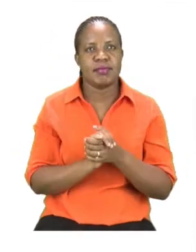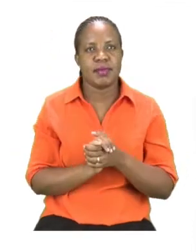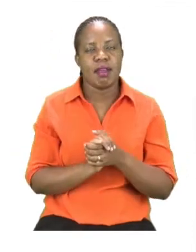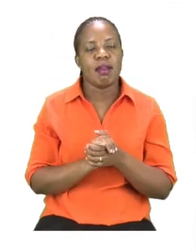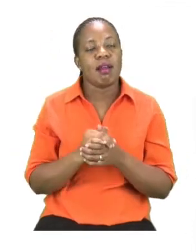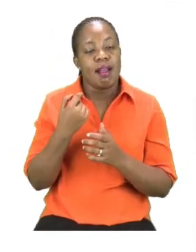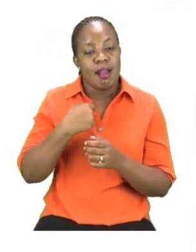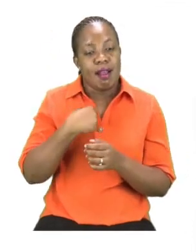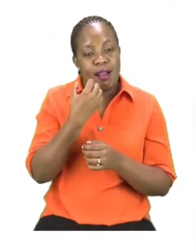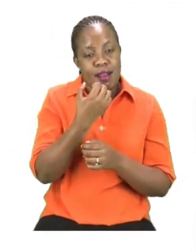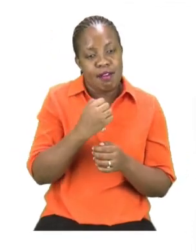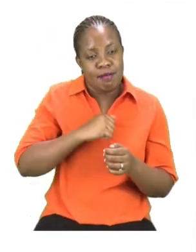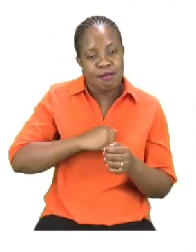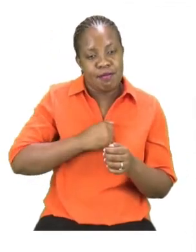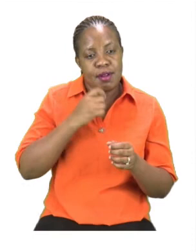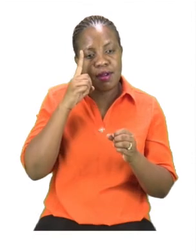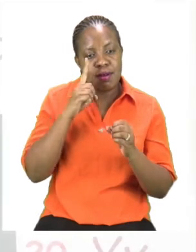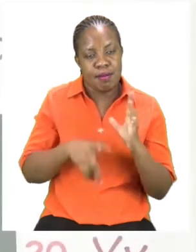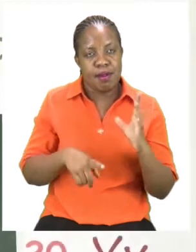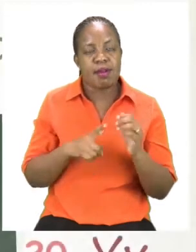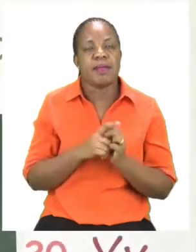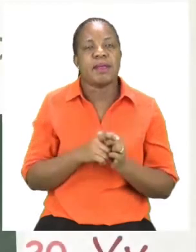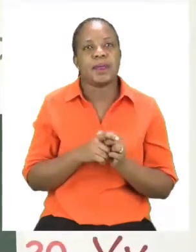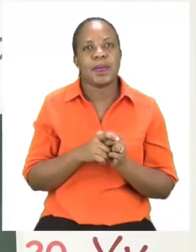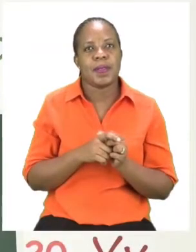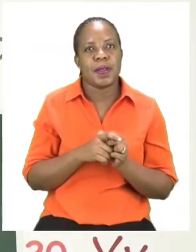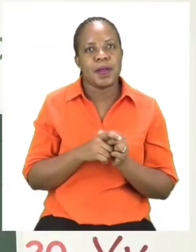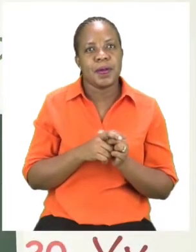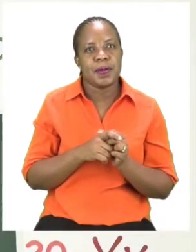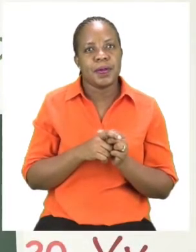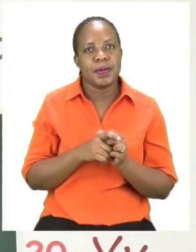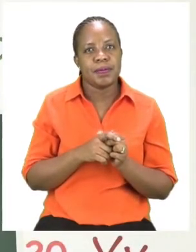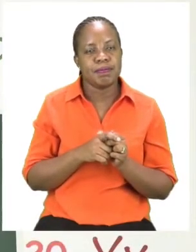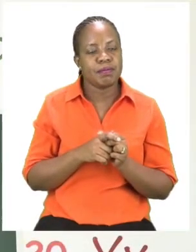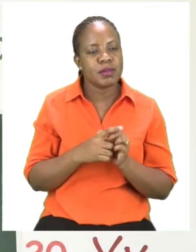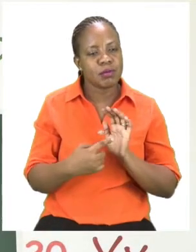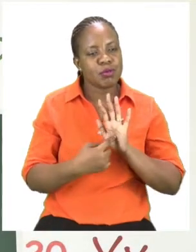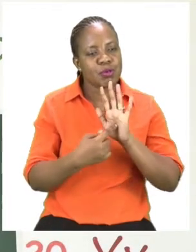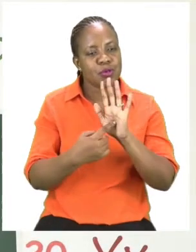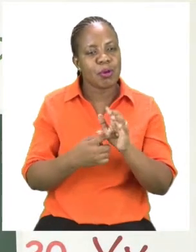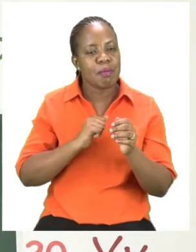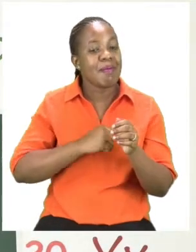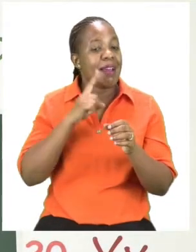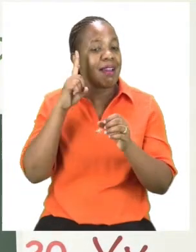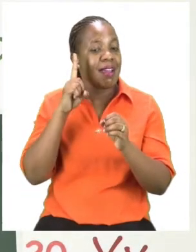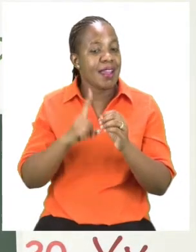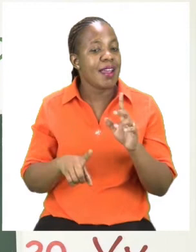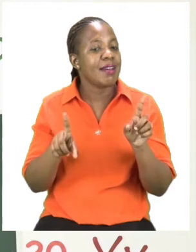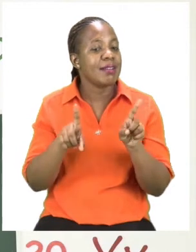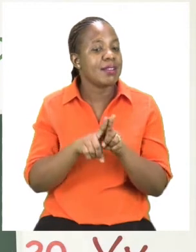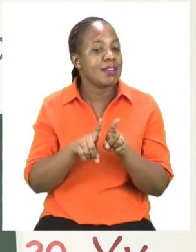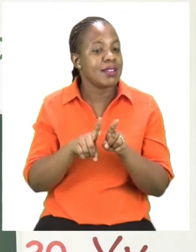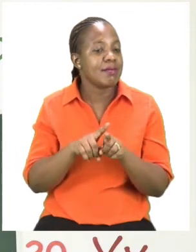from the bunny rabbits. And I want to show you what they look like. Now they look like normal